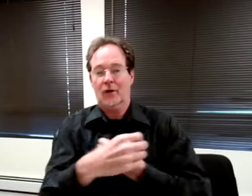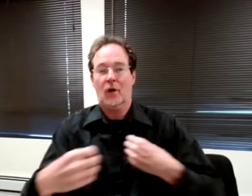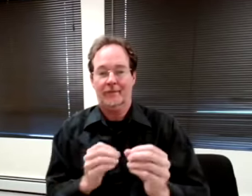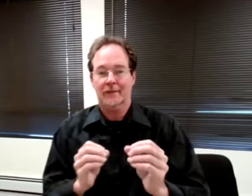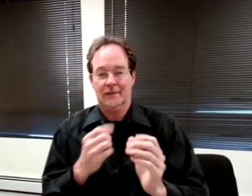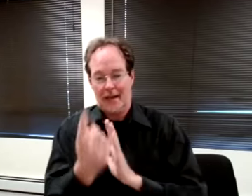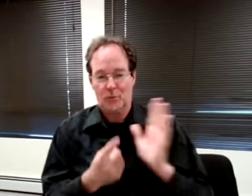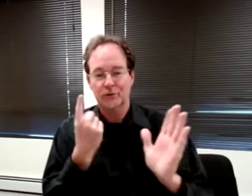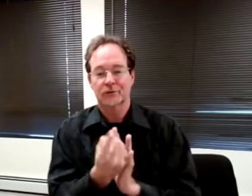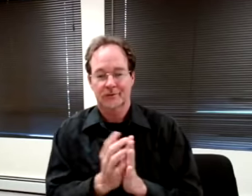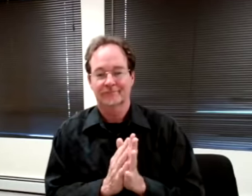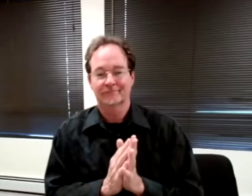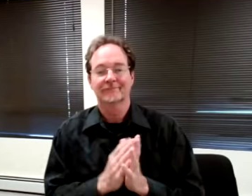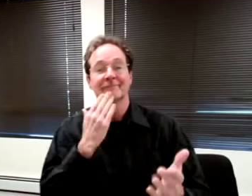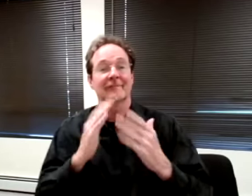Thank you all. Thanks for coming. Thank you.